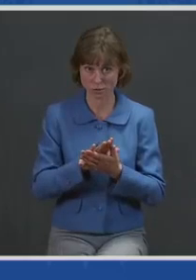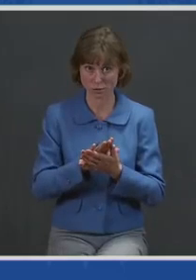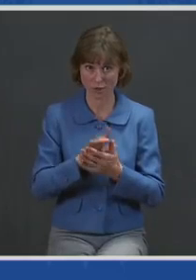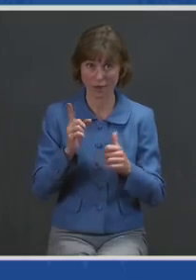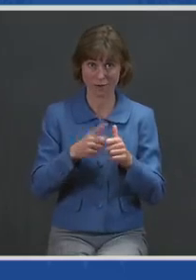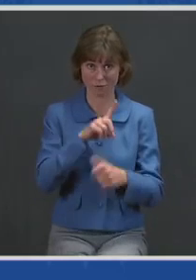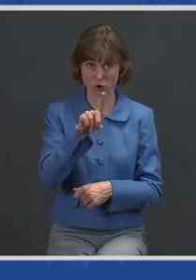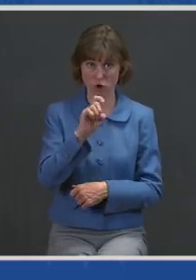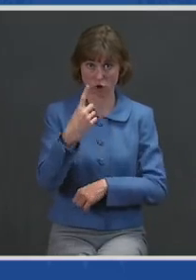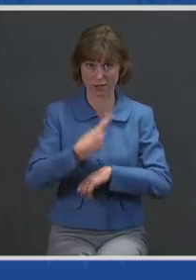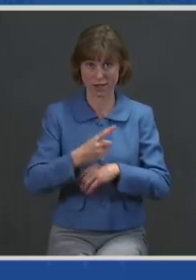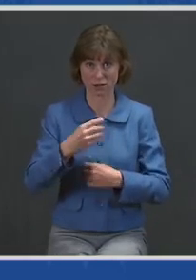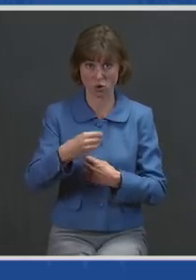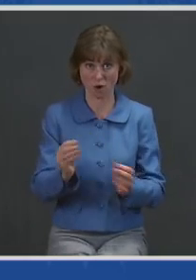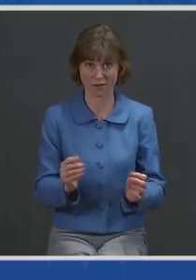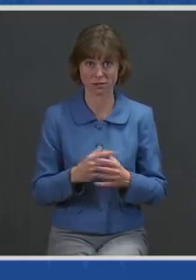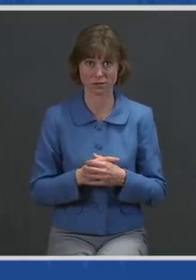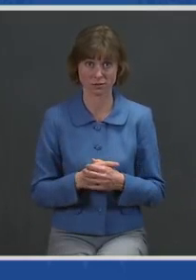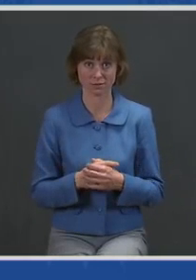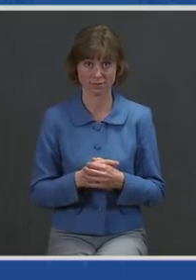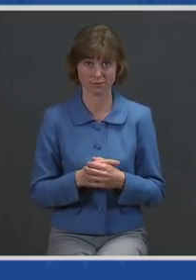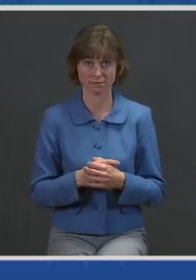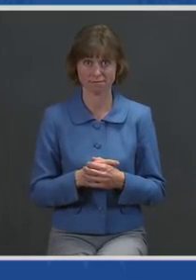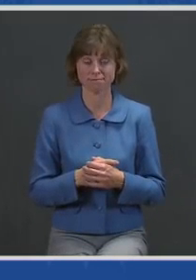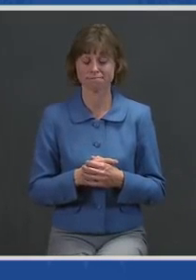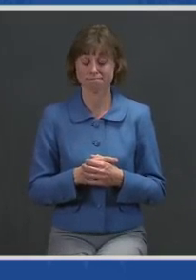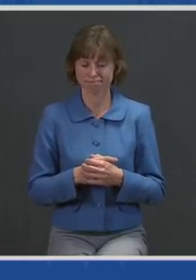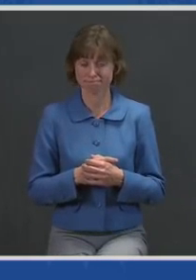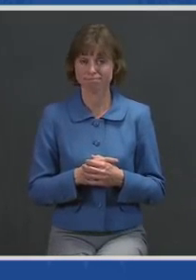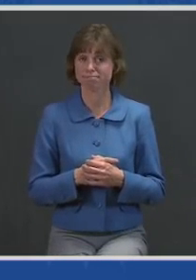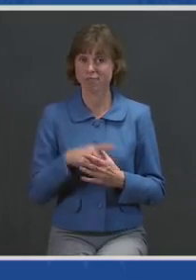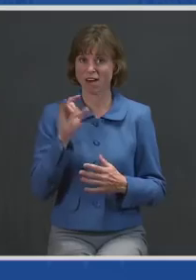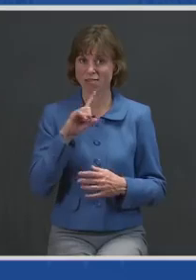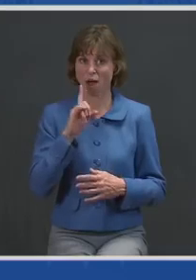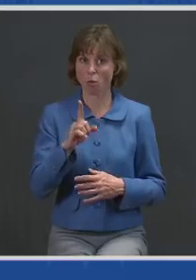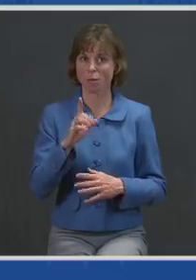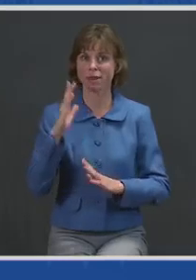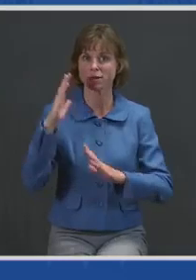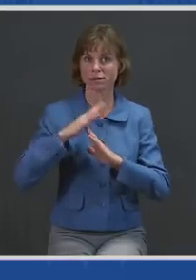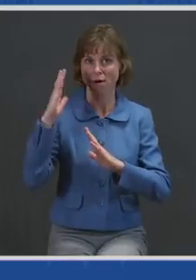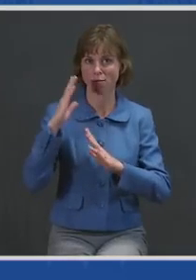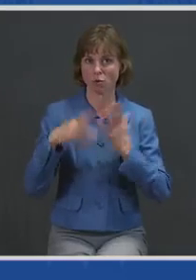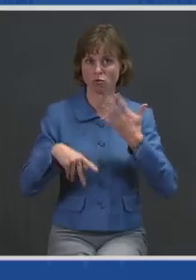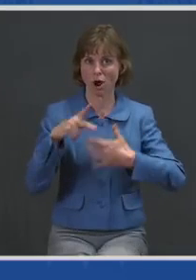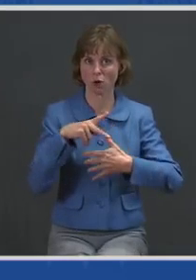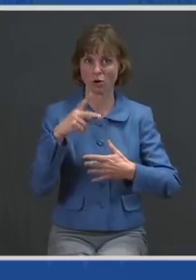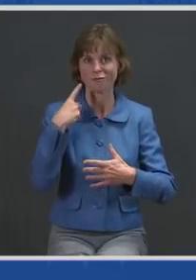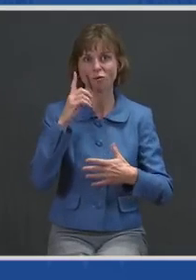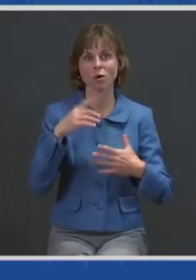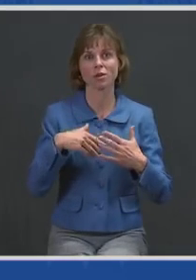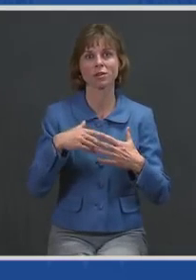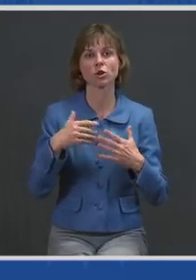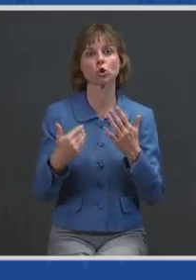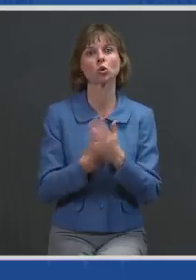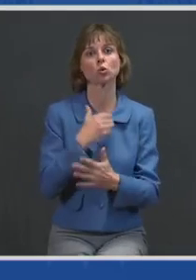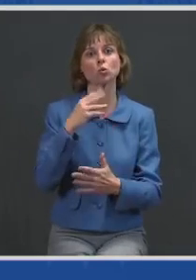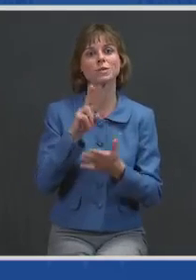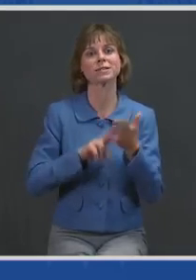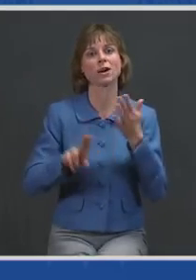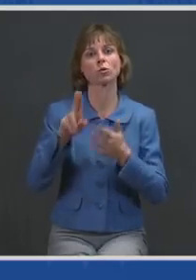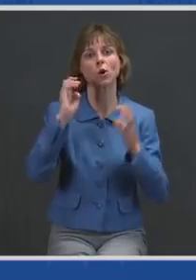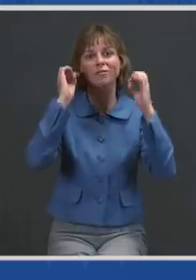100 days in office. This is going to be the number one priority of my new Secretary of Education,